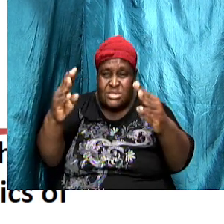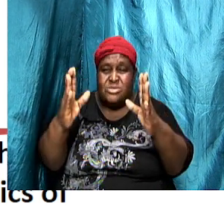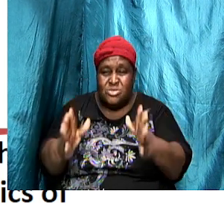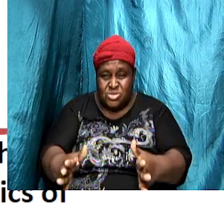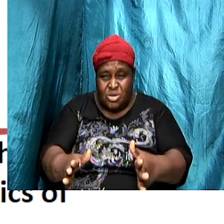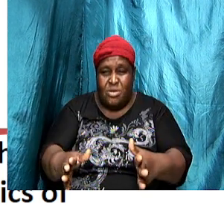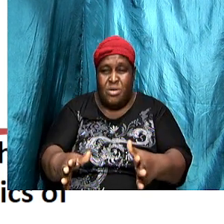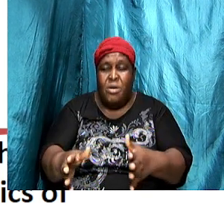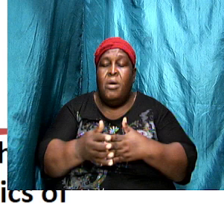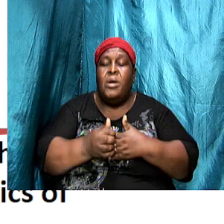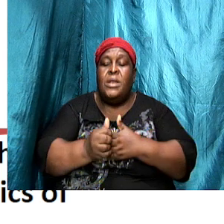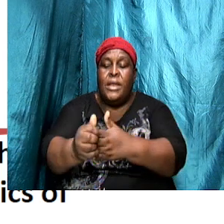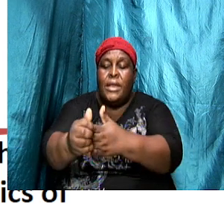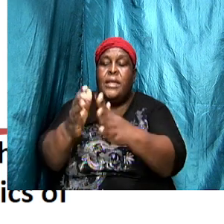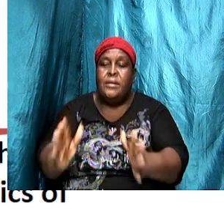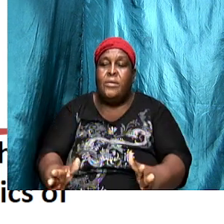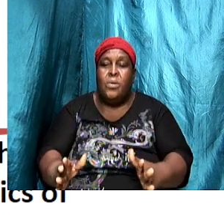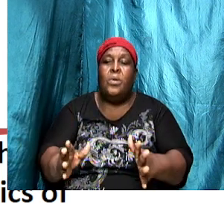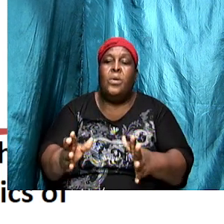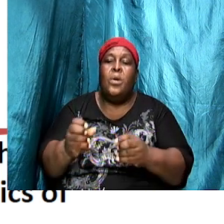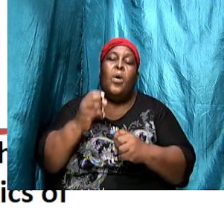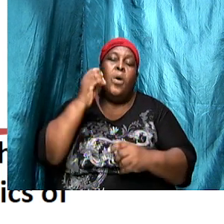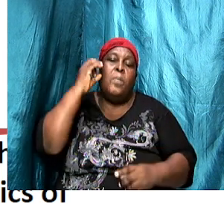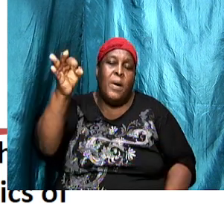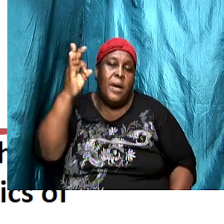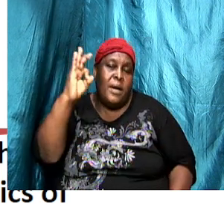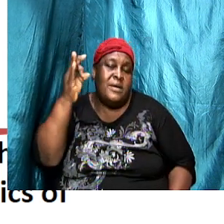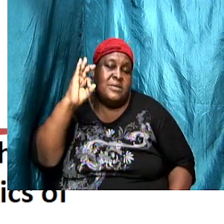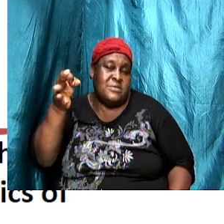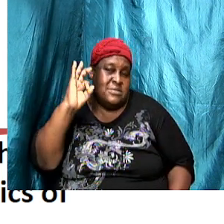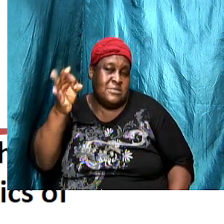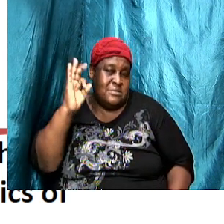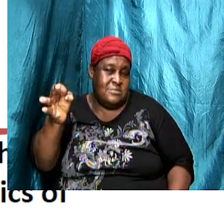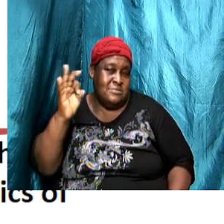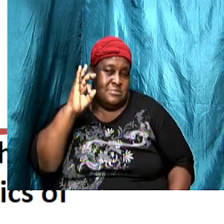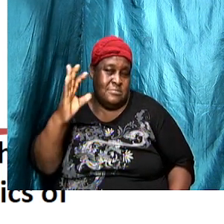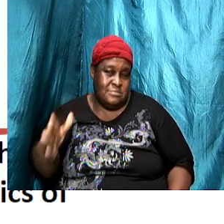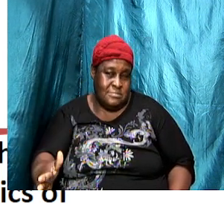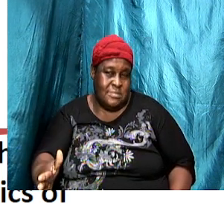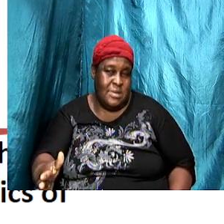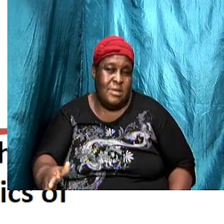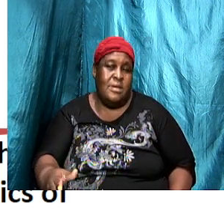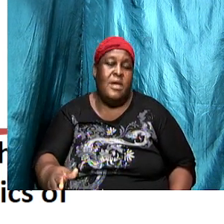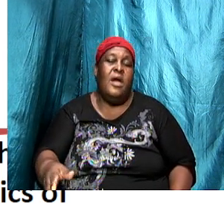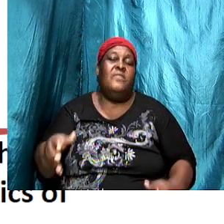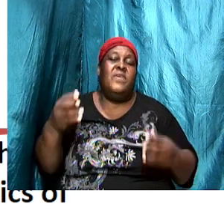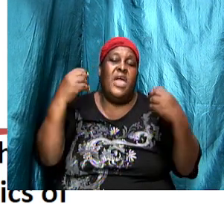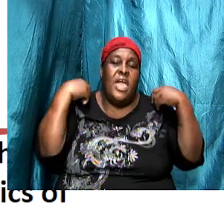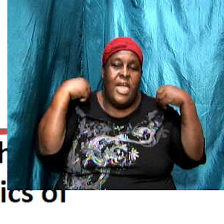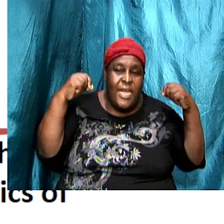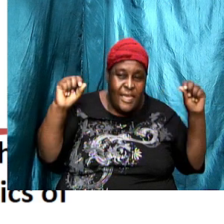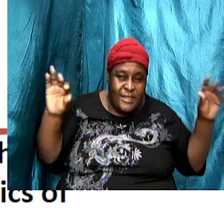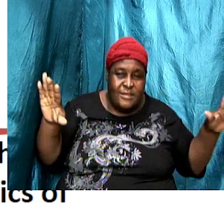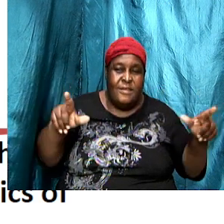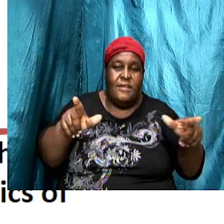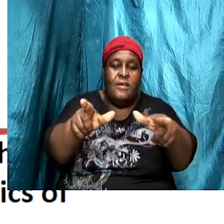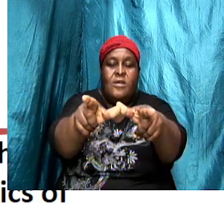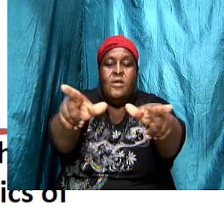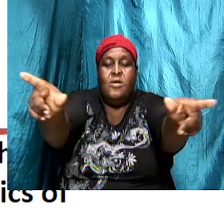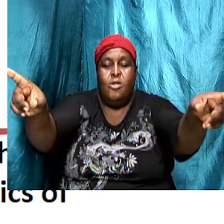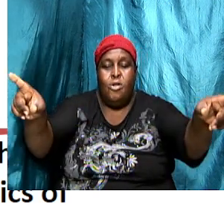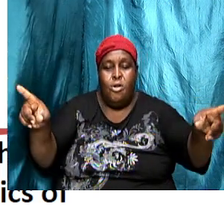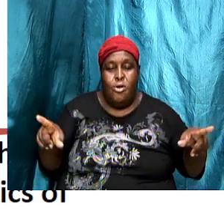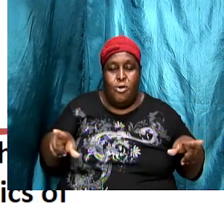leader or pastor so that the angels of the churches are the local pastors